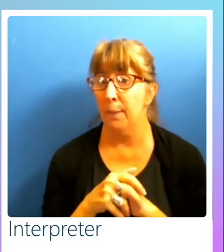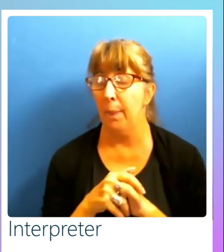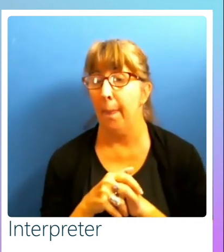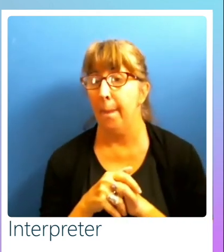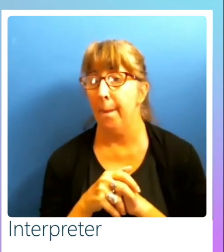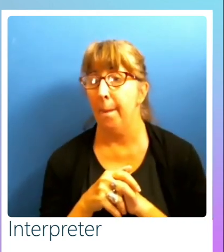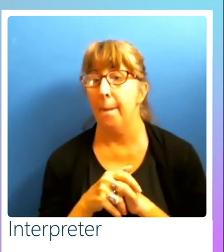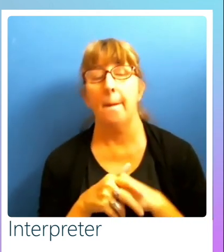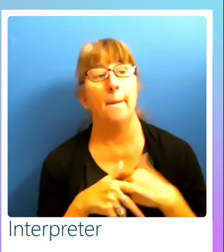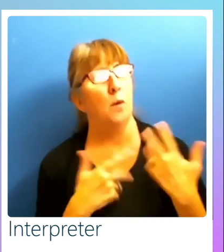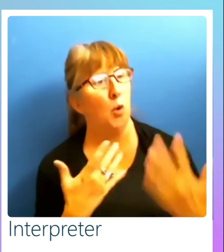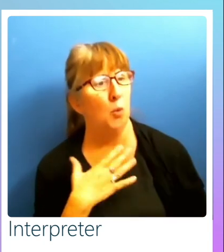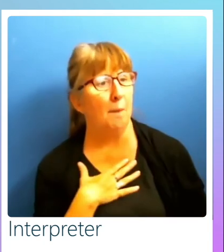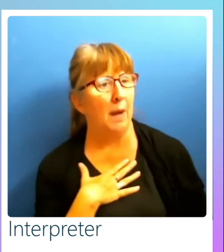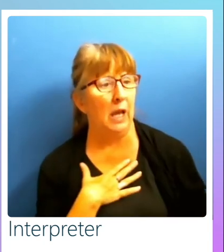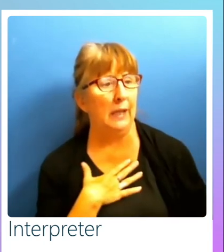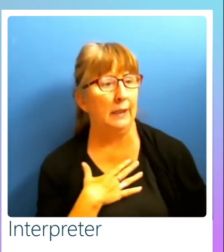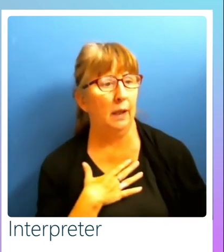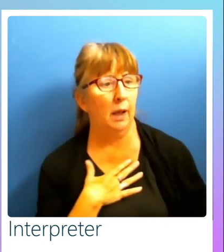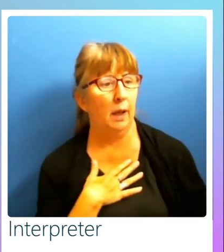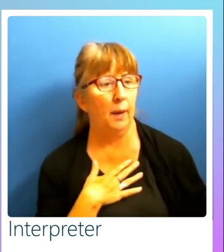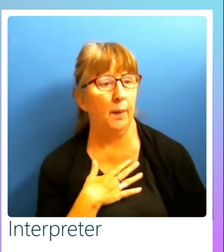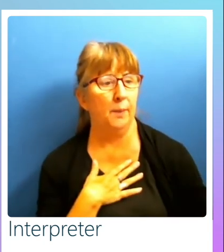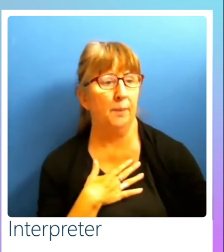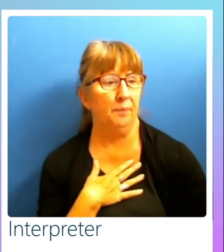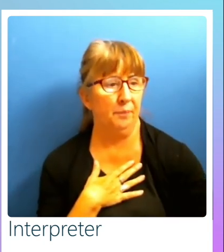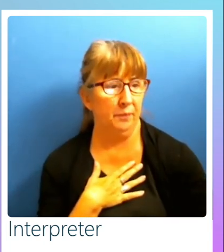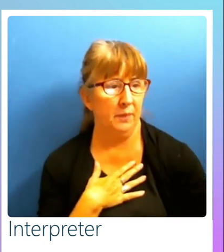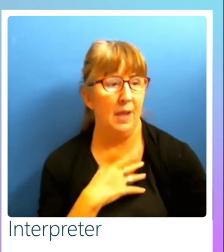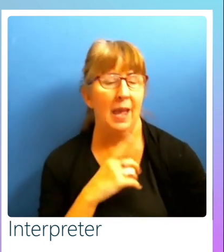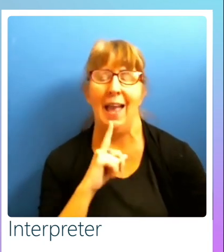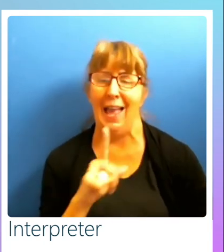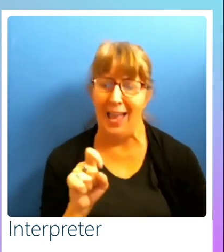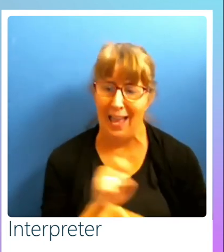Oh, my. Actively trying to stop.